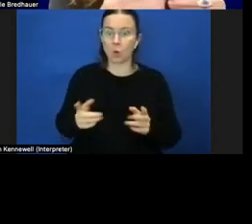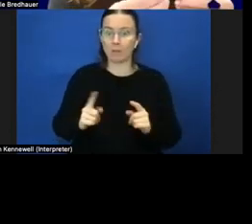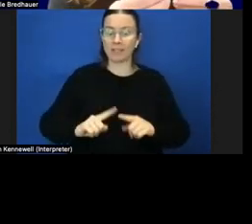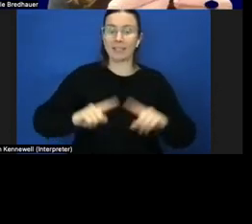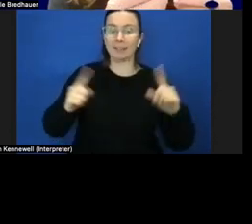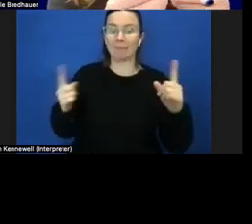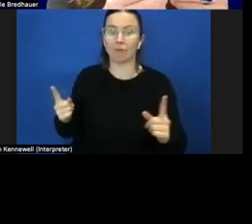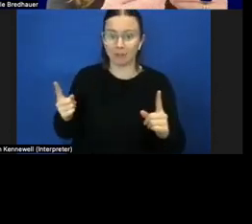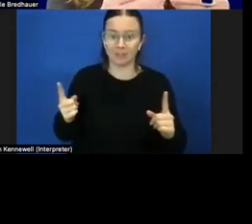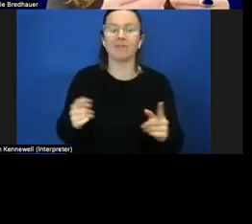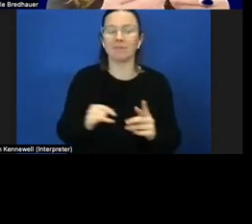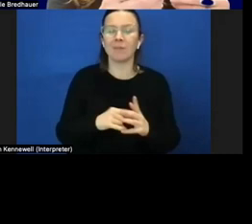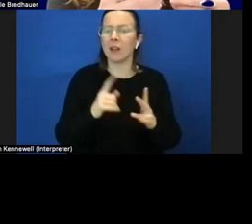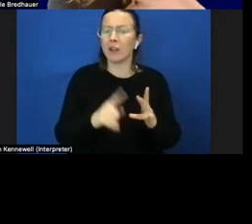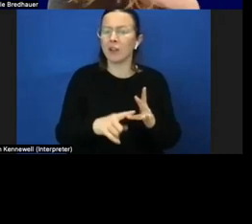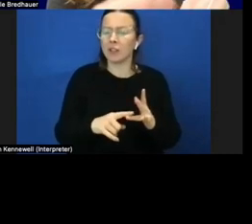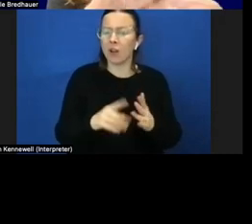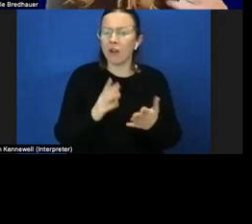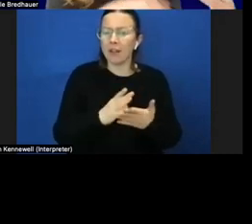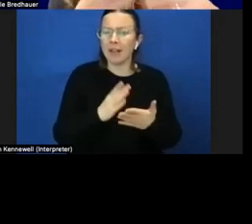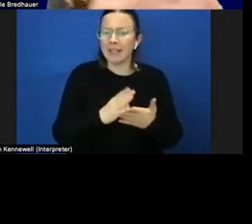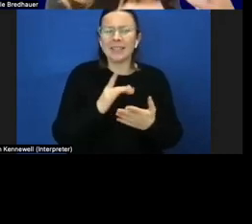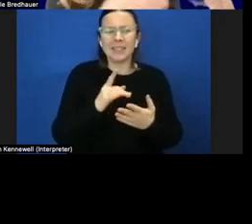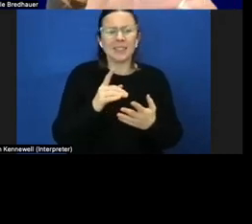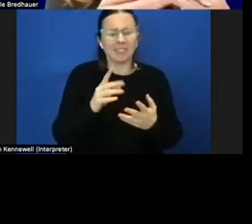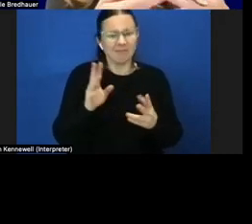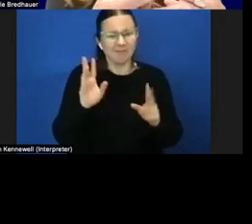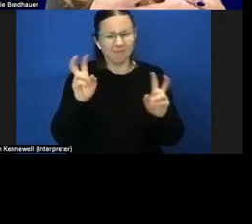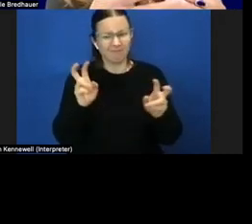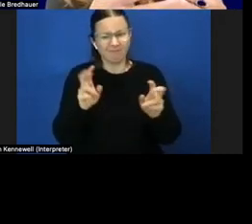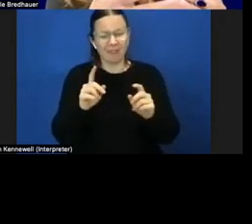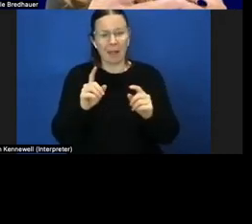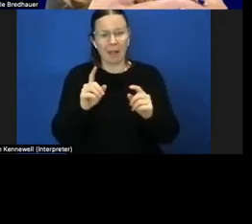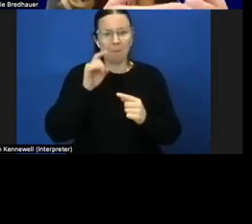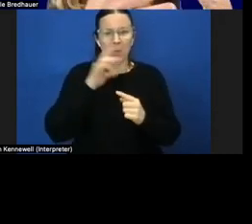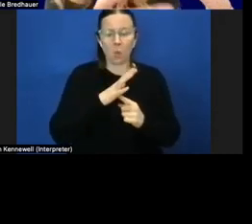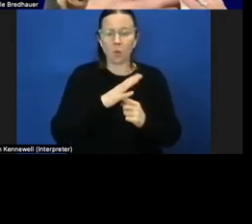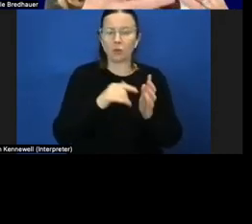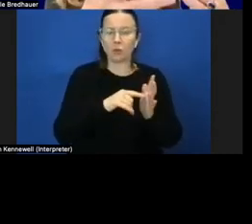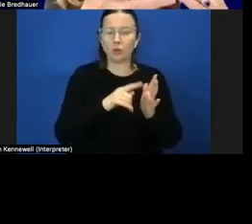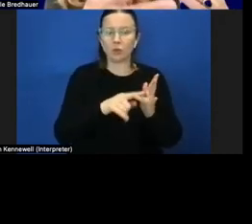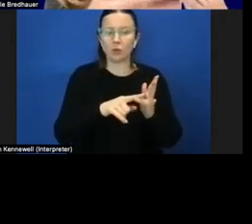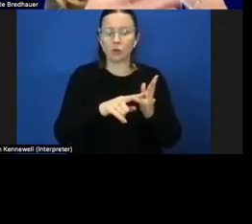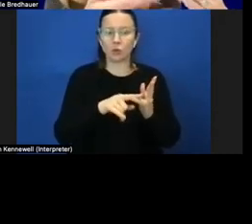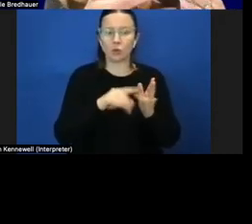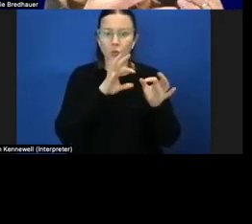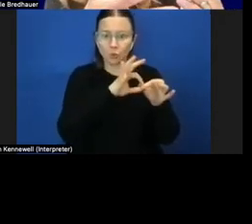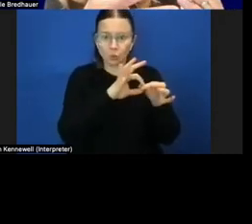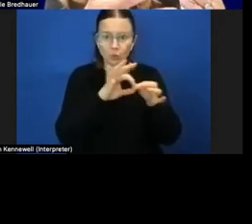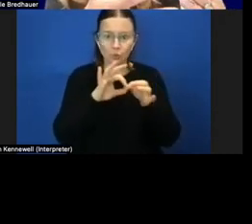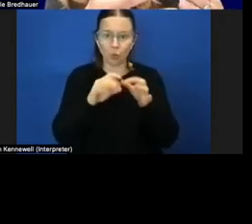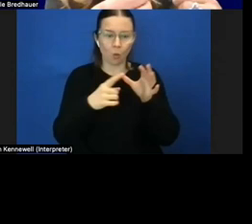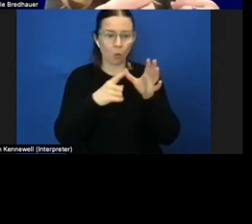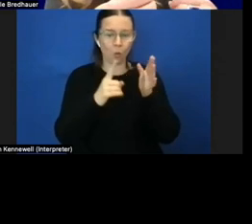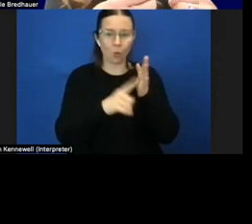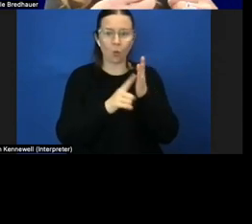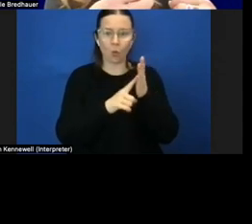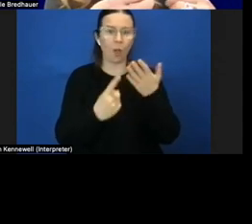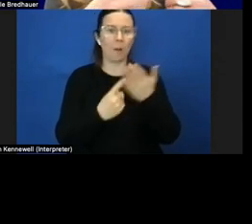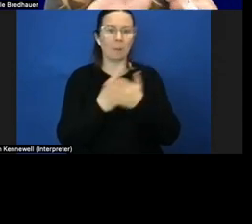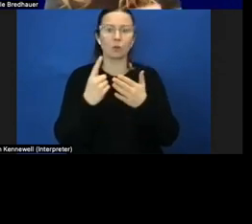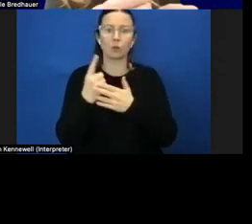it's that um importance of incorporating um all this all opportunities of development